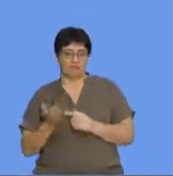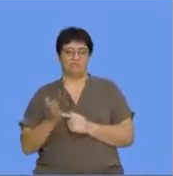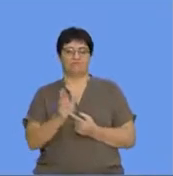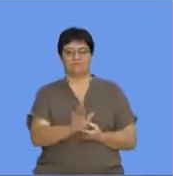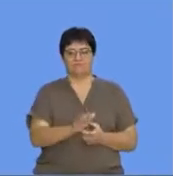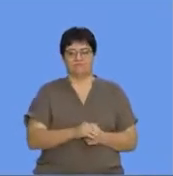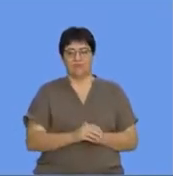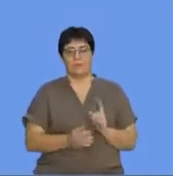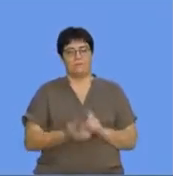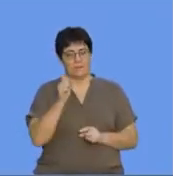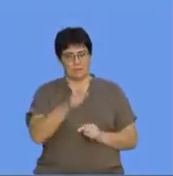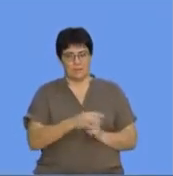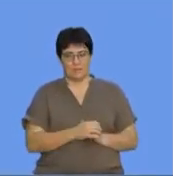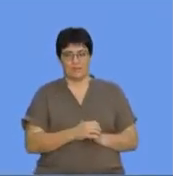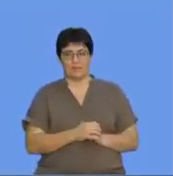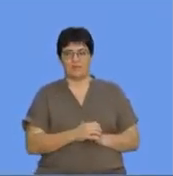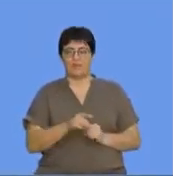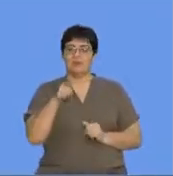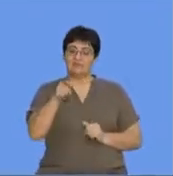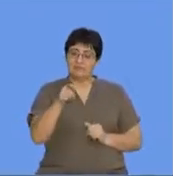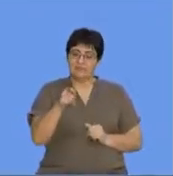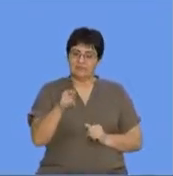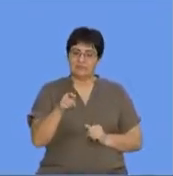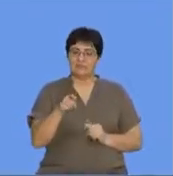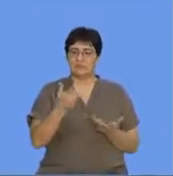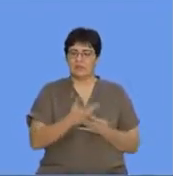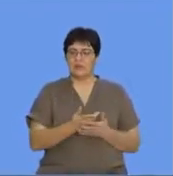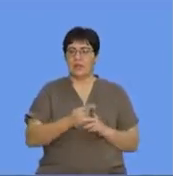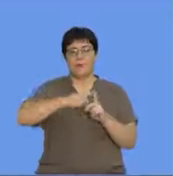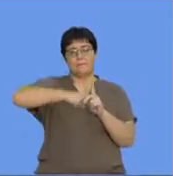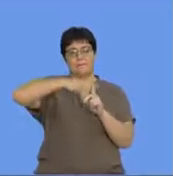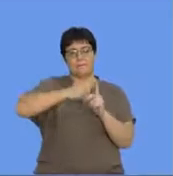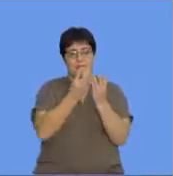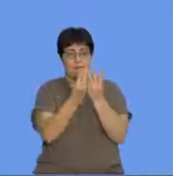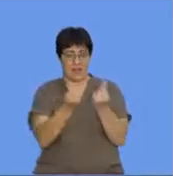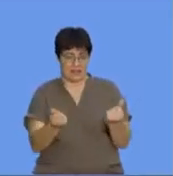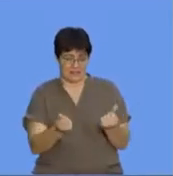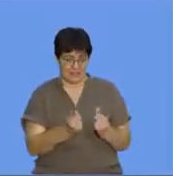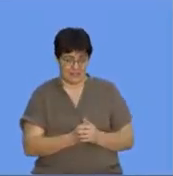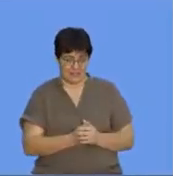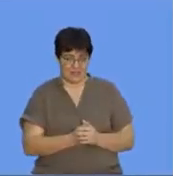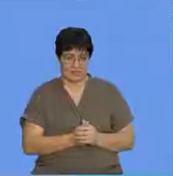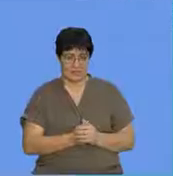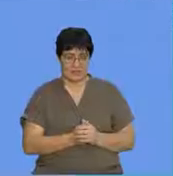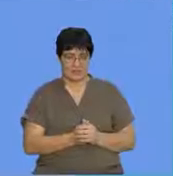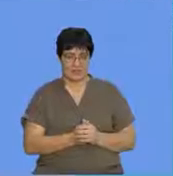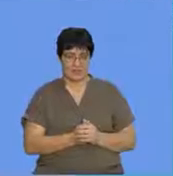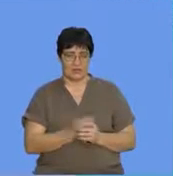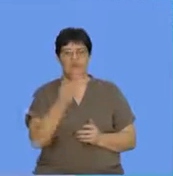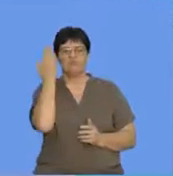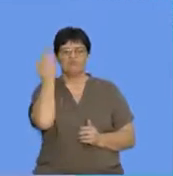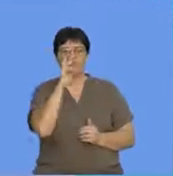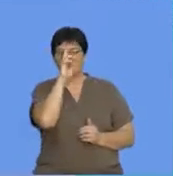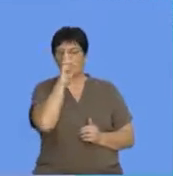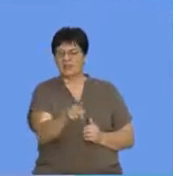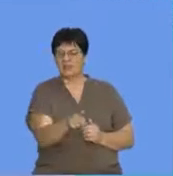carry across. Right? Now, this is the pattern of melting points. Remember what we would have understood in terms of the